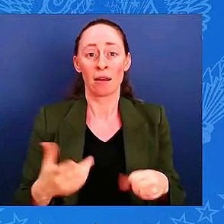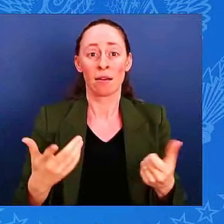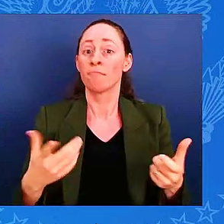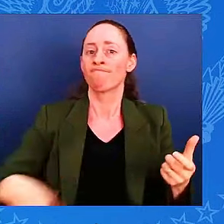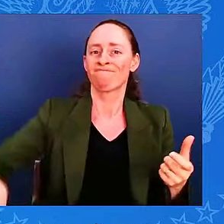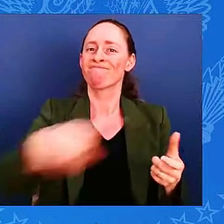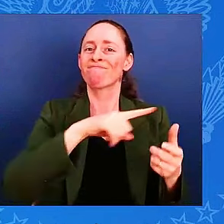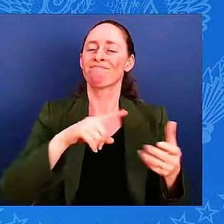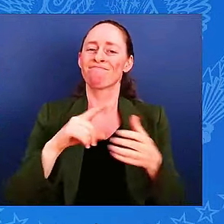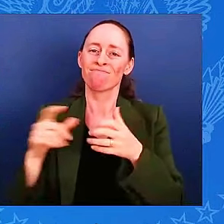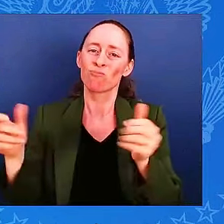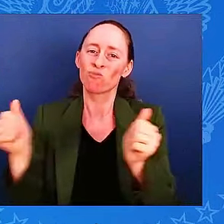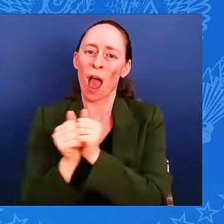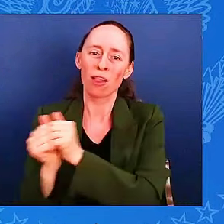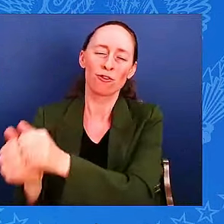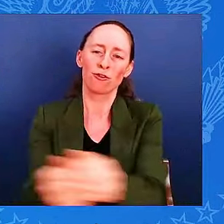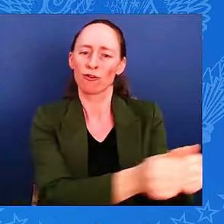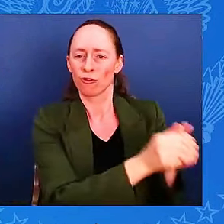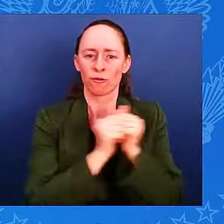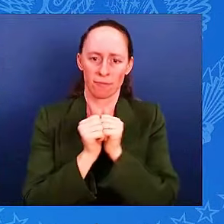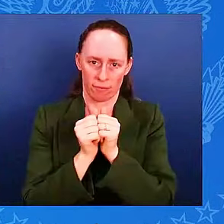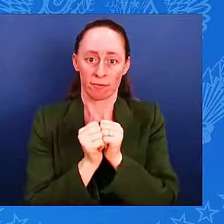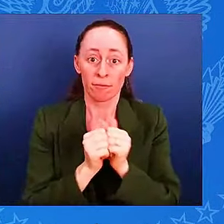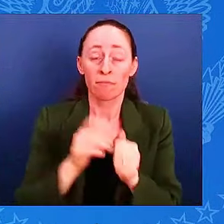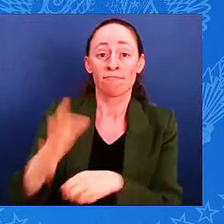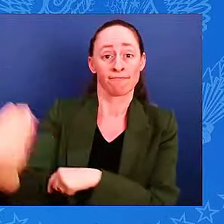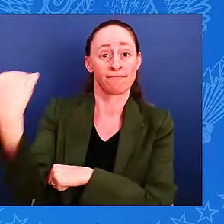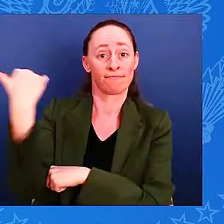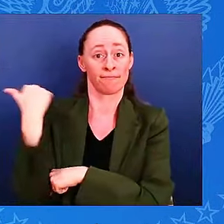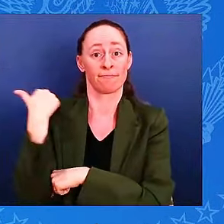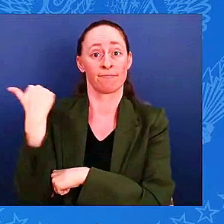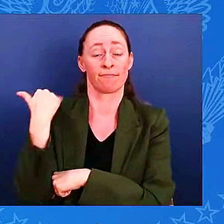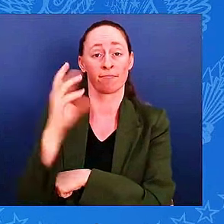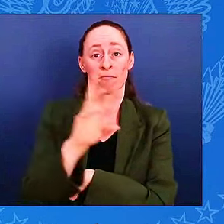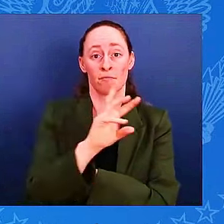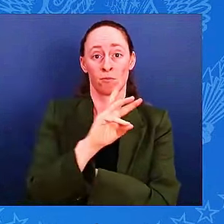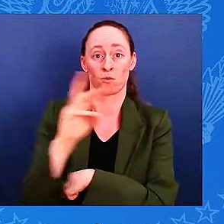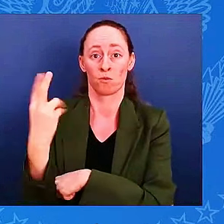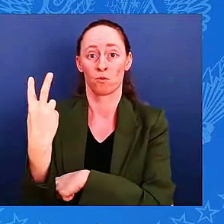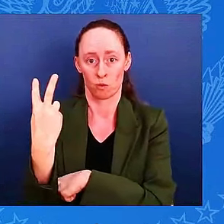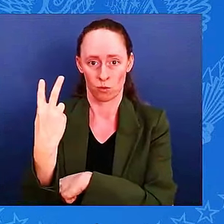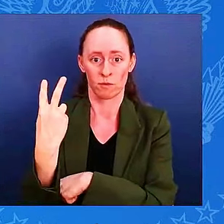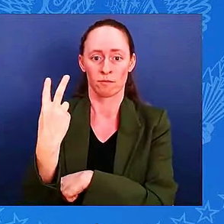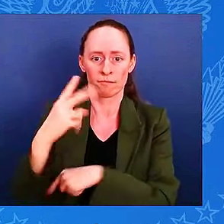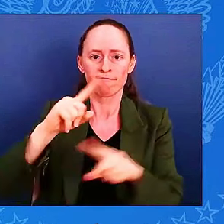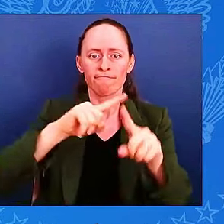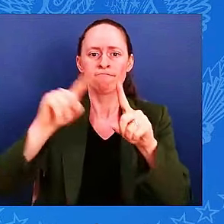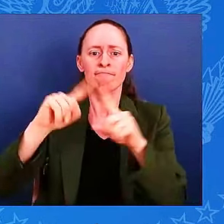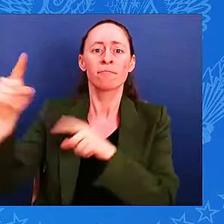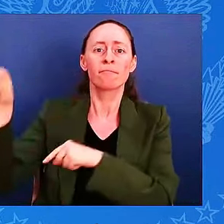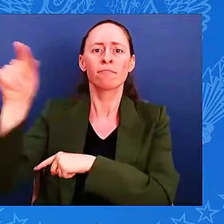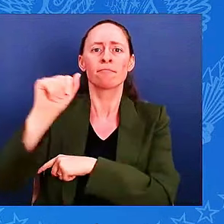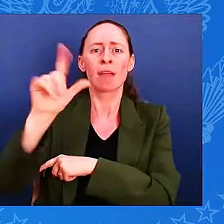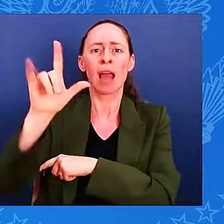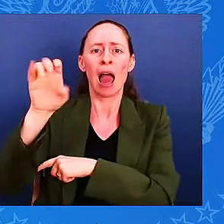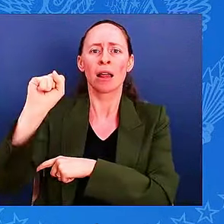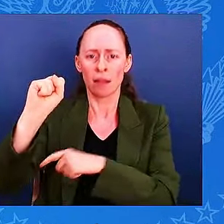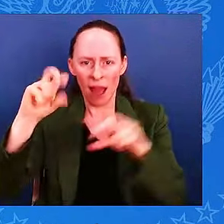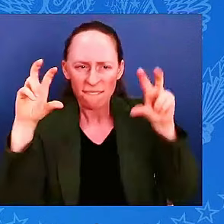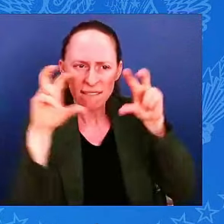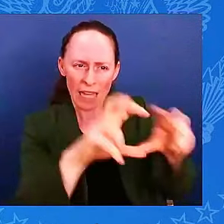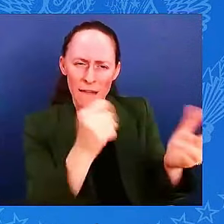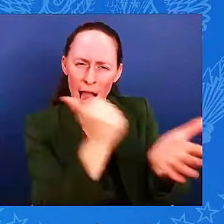the Allies launched the Marshall Plan, which gave peace the strength to become truly lasting.